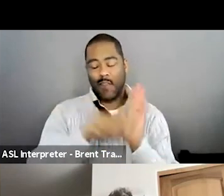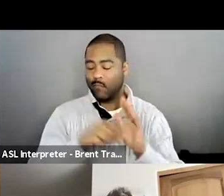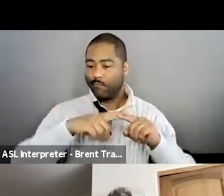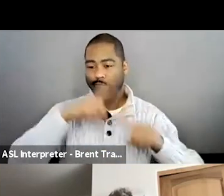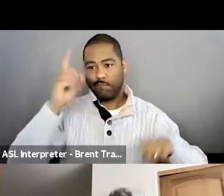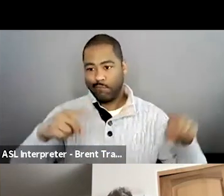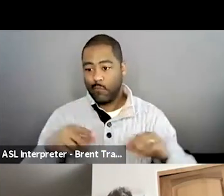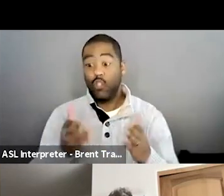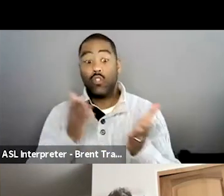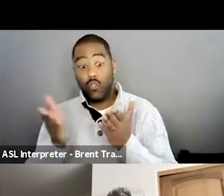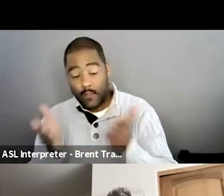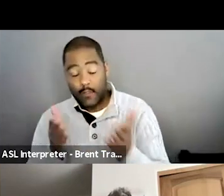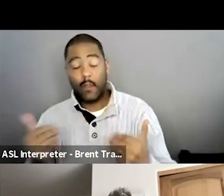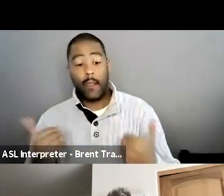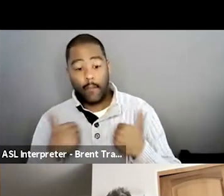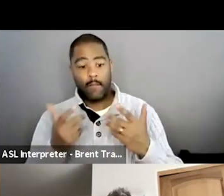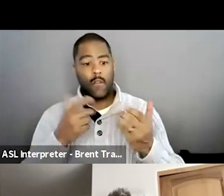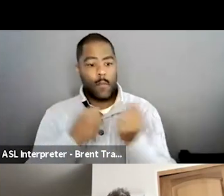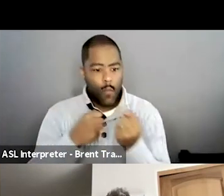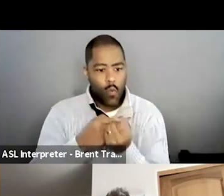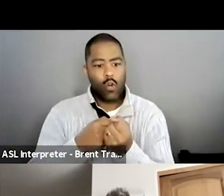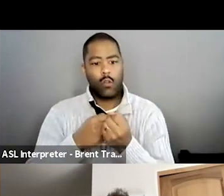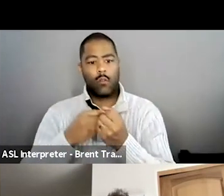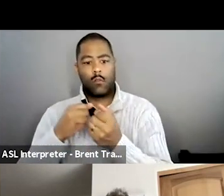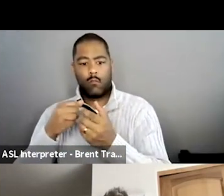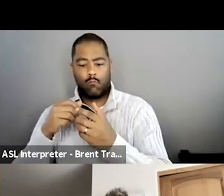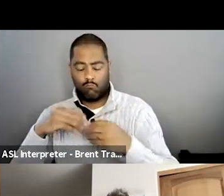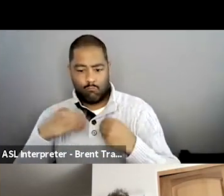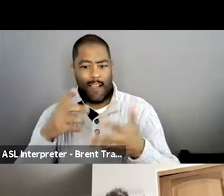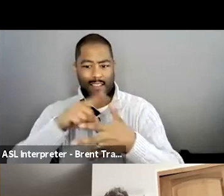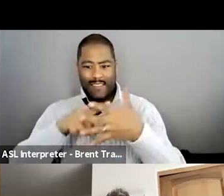bit. It's helpful for, I know, some of the folks in our community that were really curious about that.